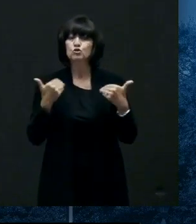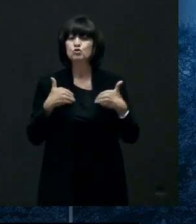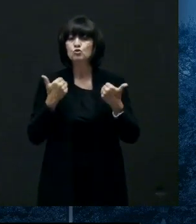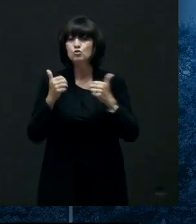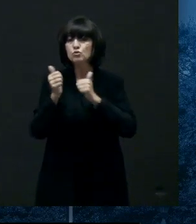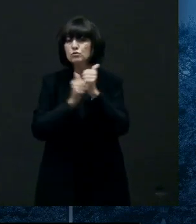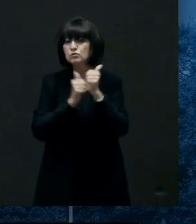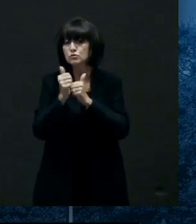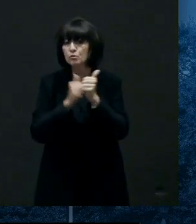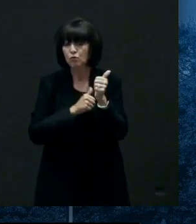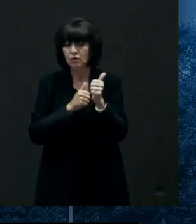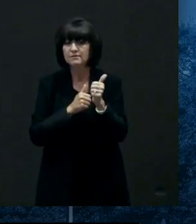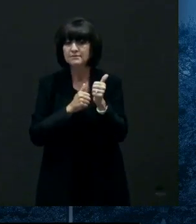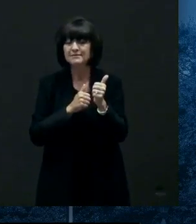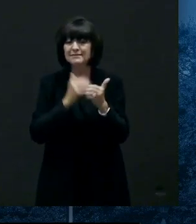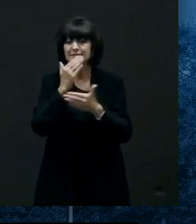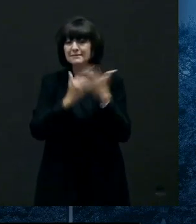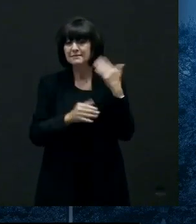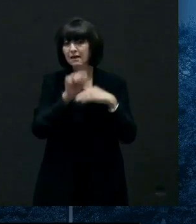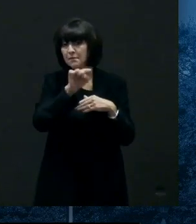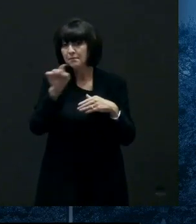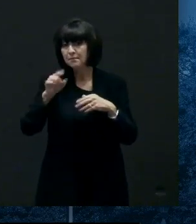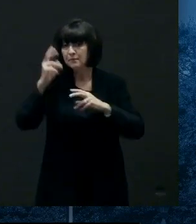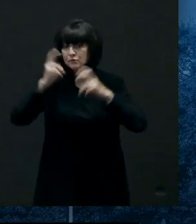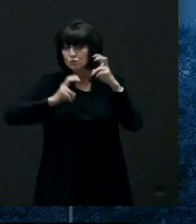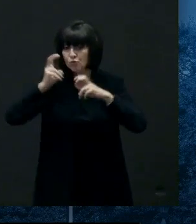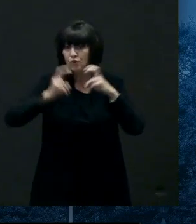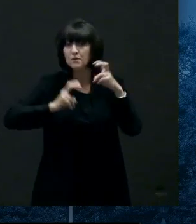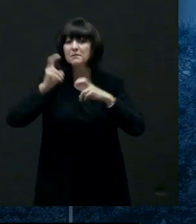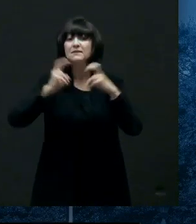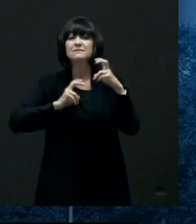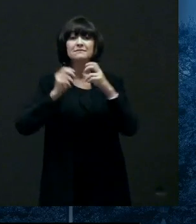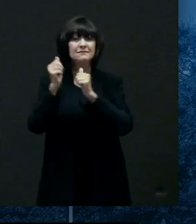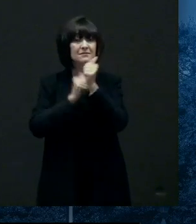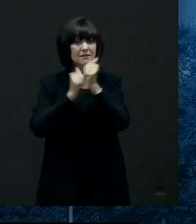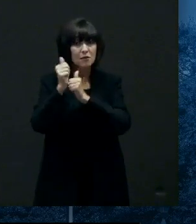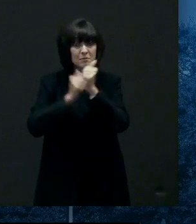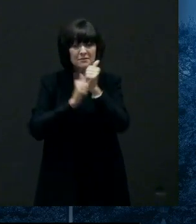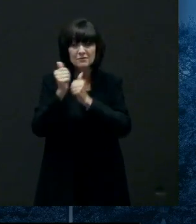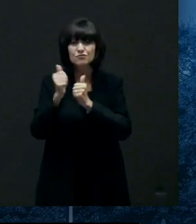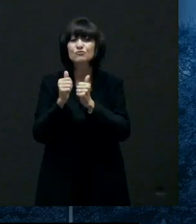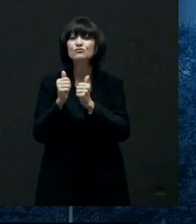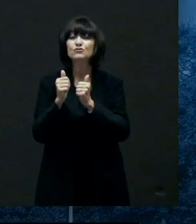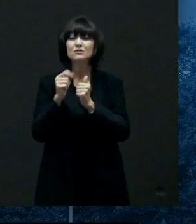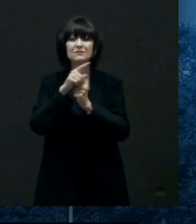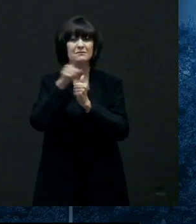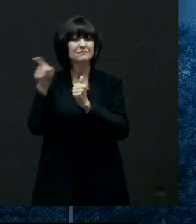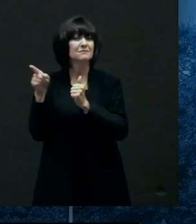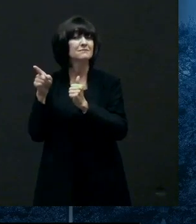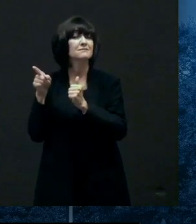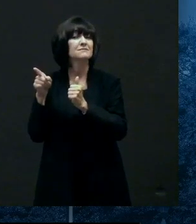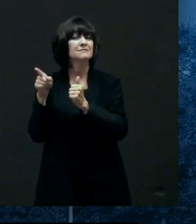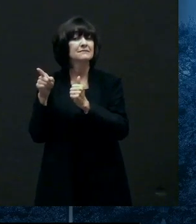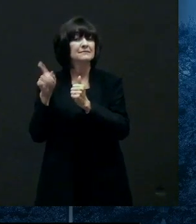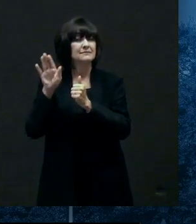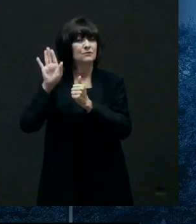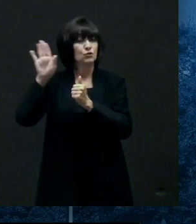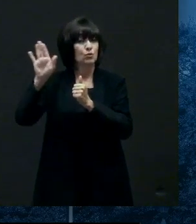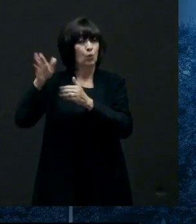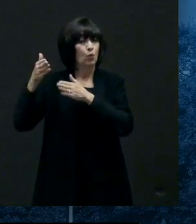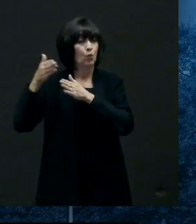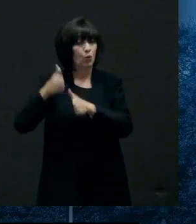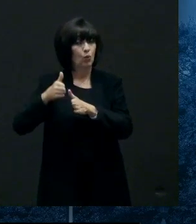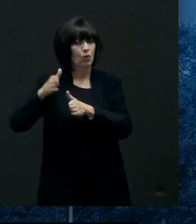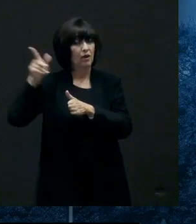sports uh tournaments and and competitions are being managed particularly from uh the